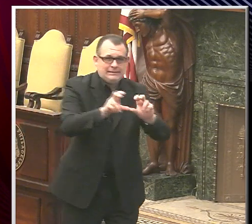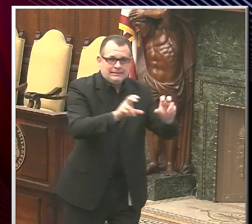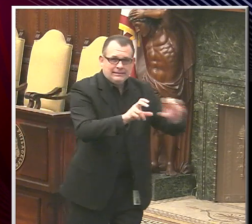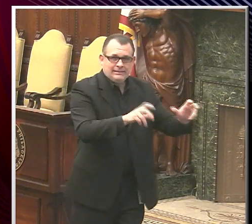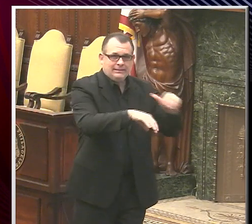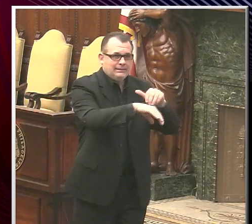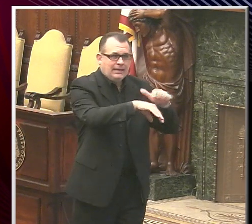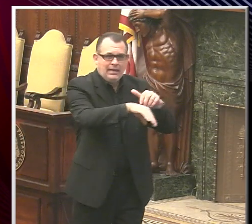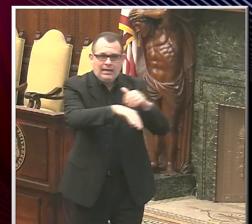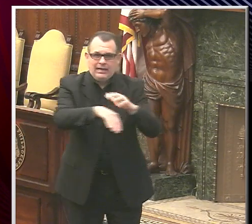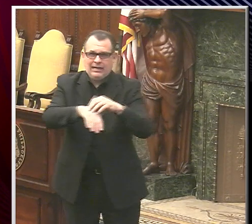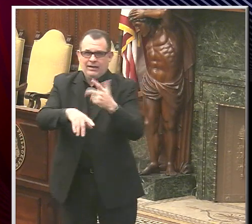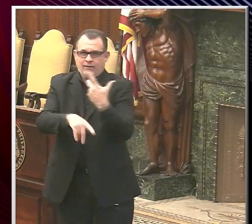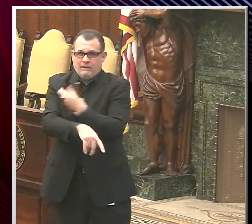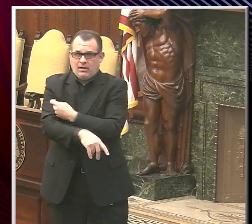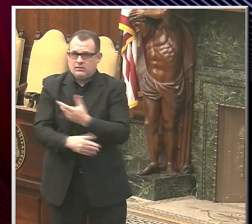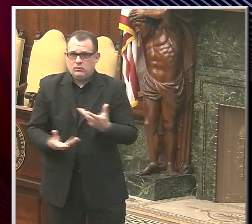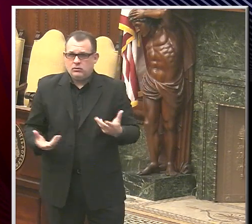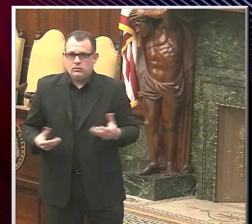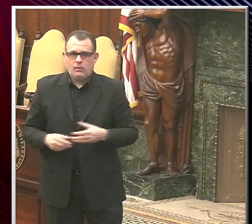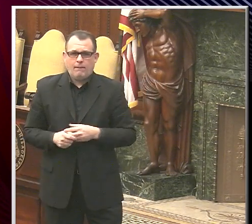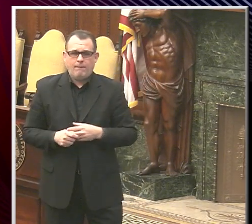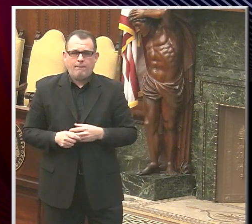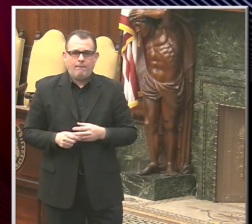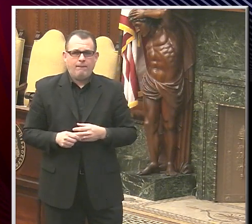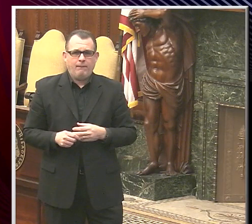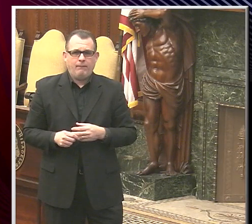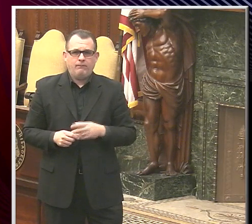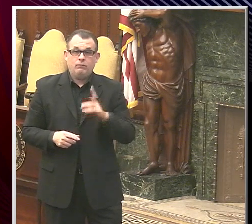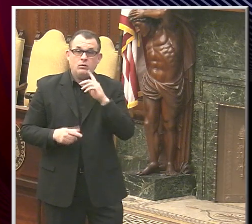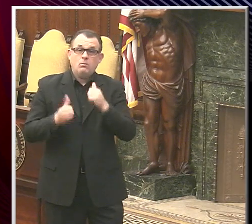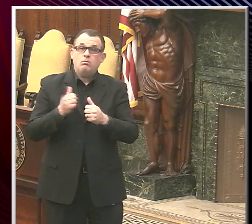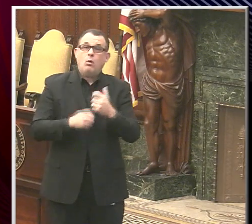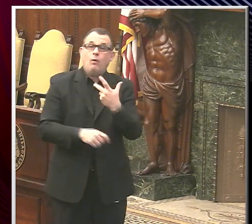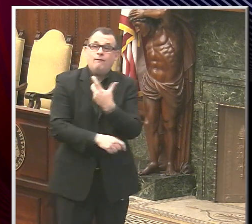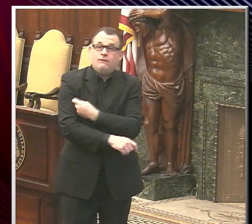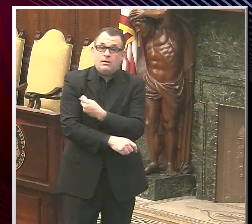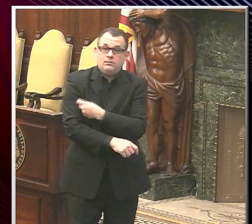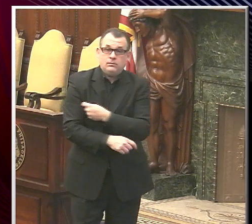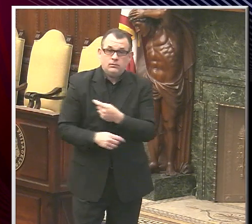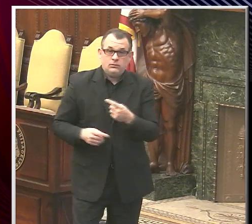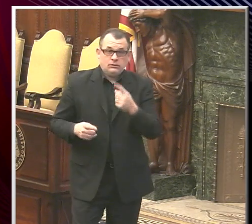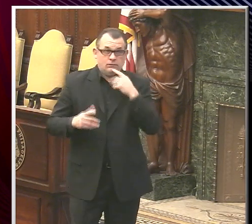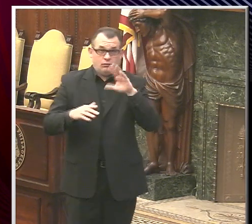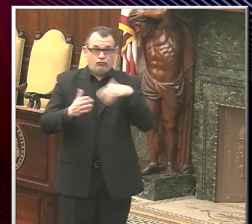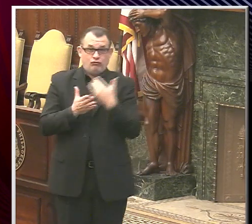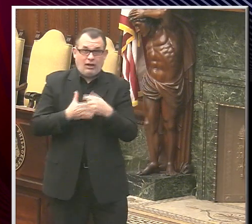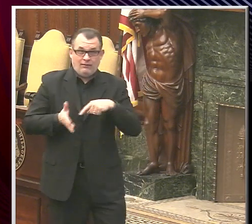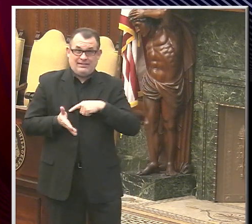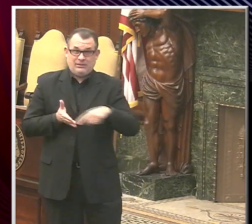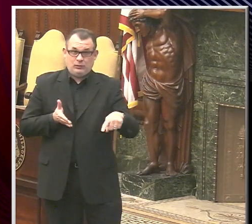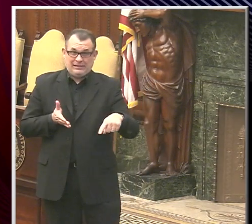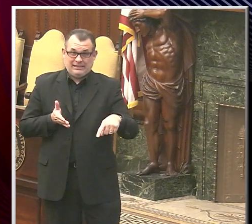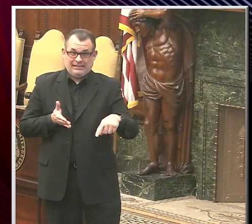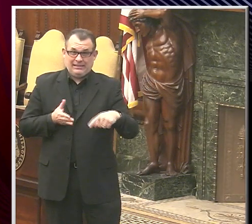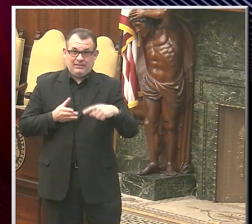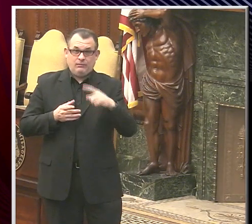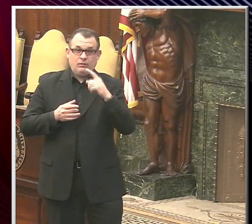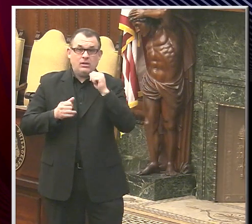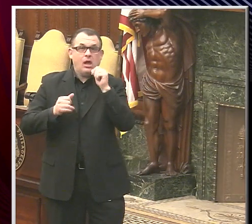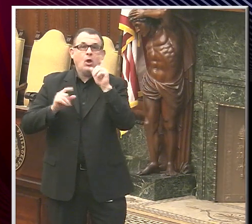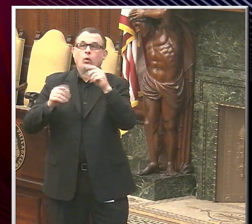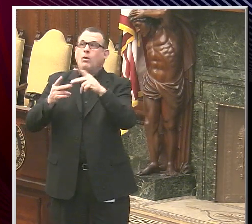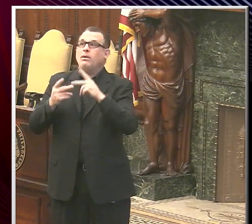sites? Well, you know, most of the vaccine that is coming in this week is going to places other than hospitals,